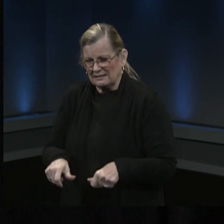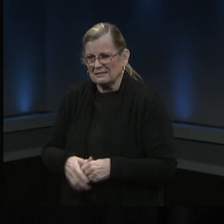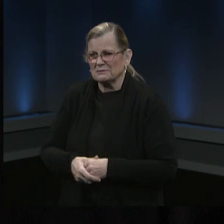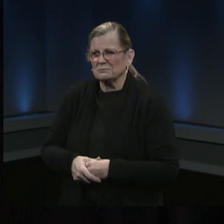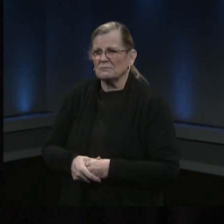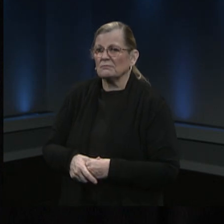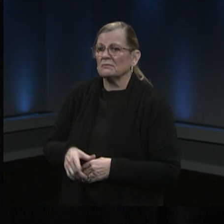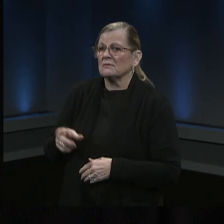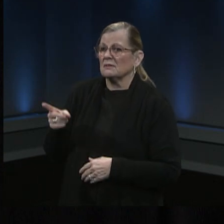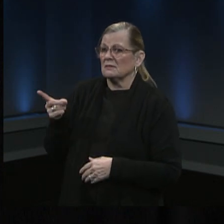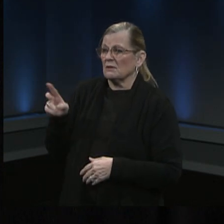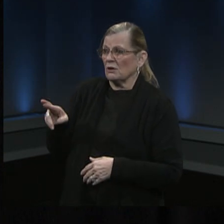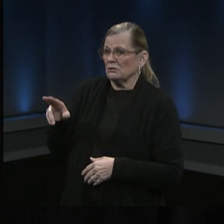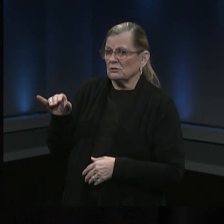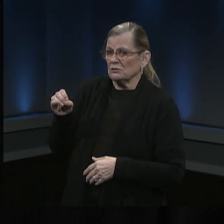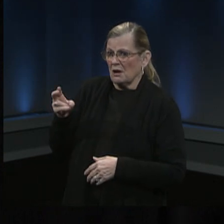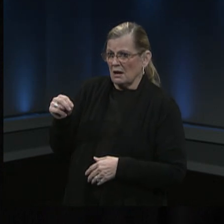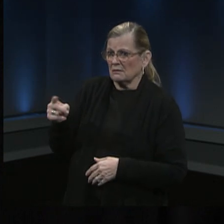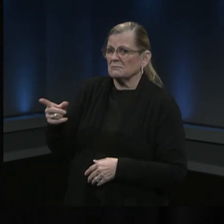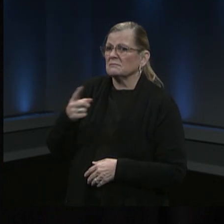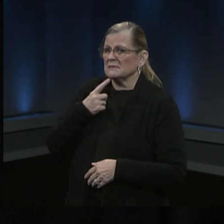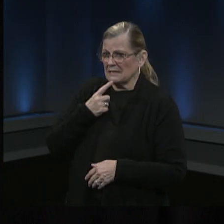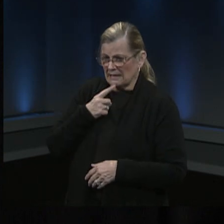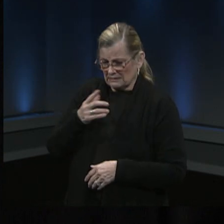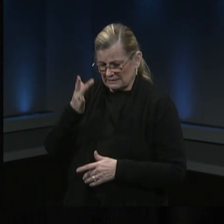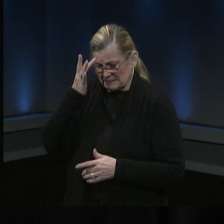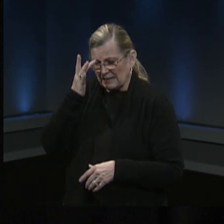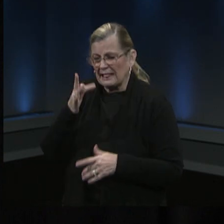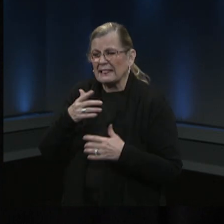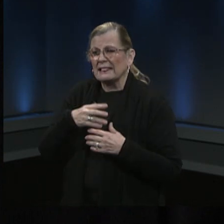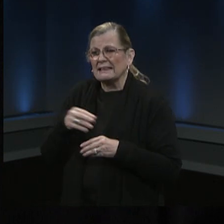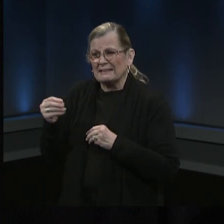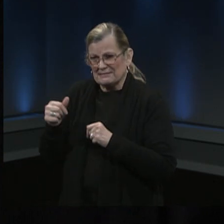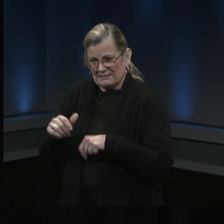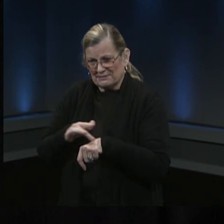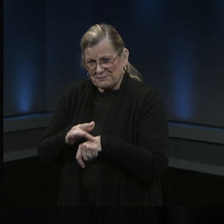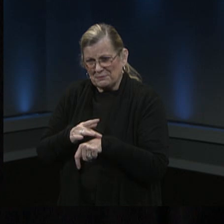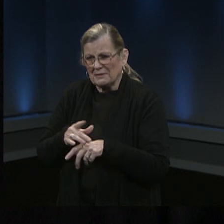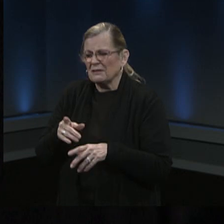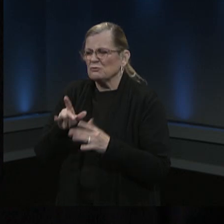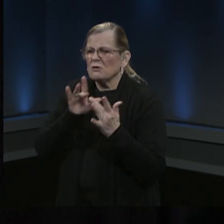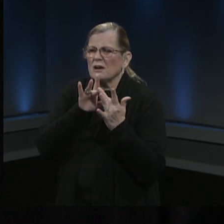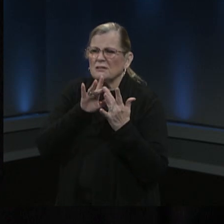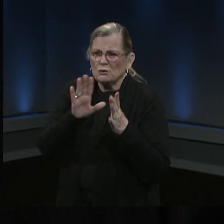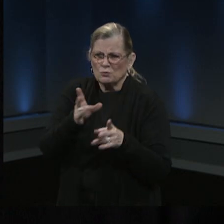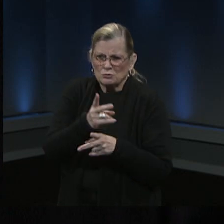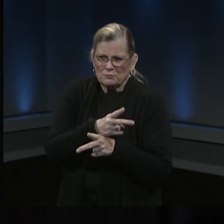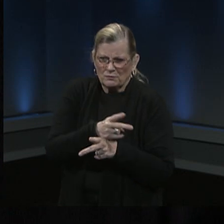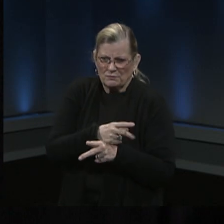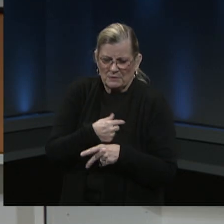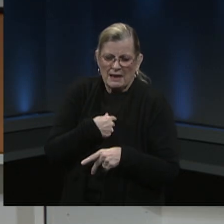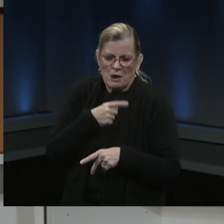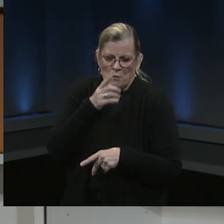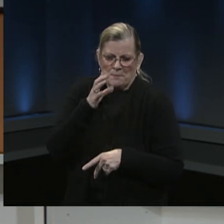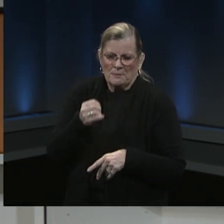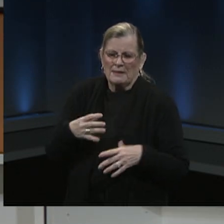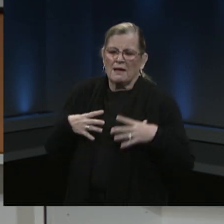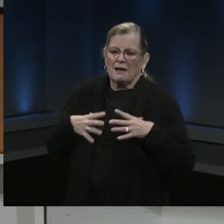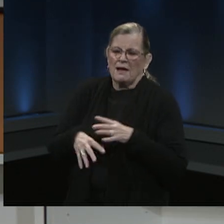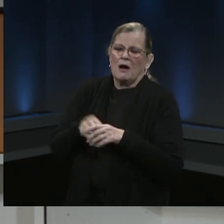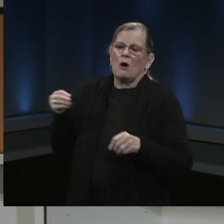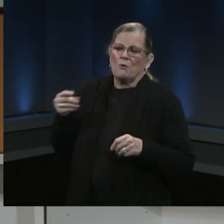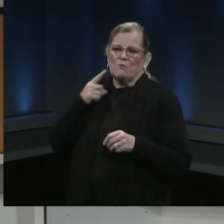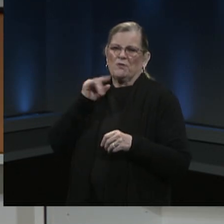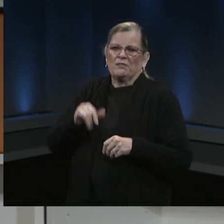you would just put in your absence or contact your supervisor to let them know that you would be out for that day. And for folks that are some of